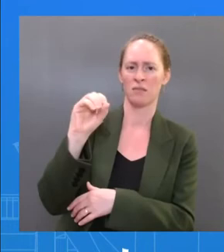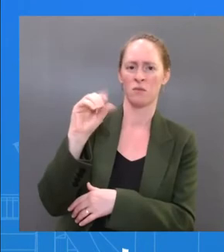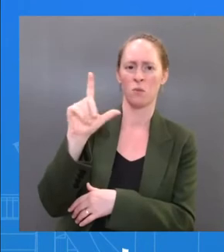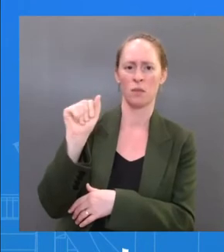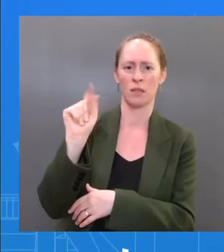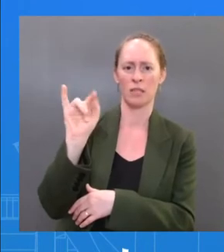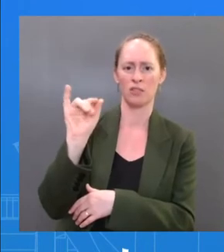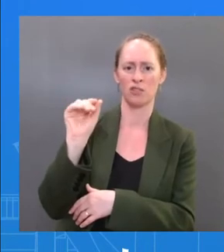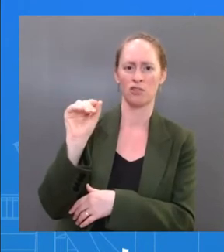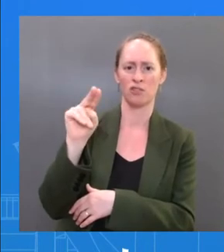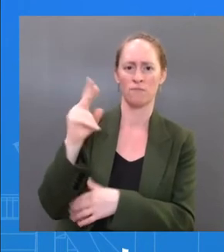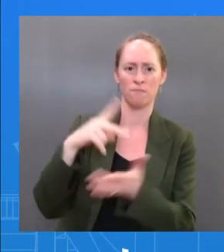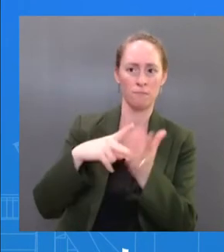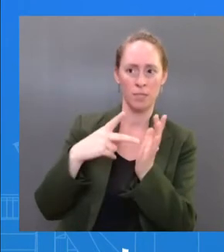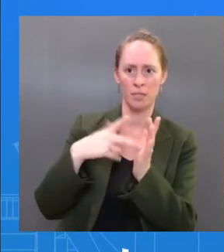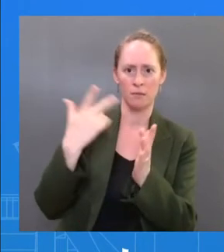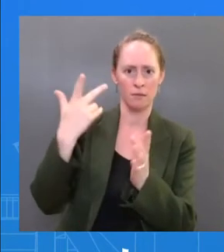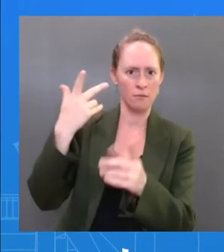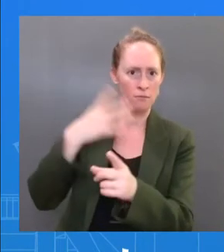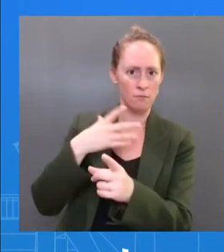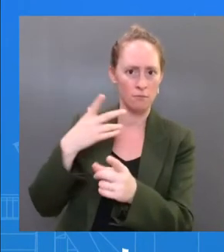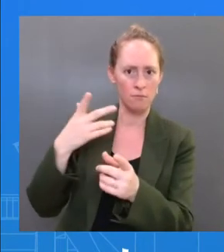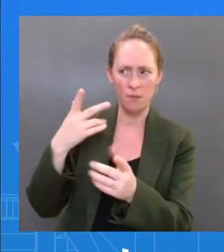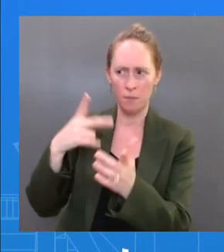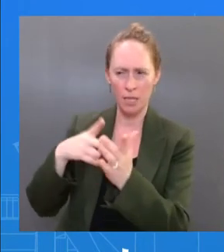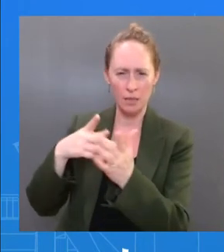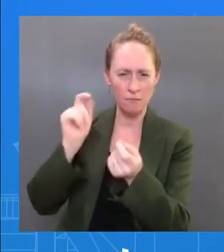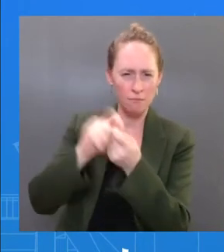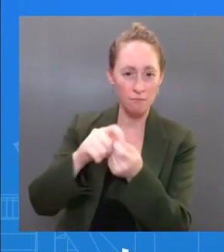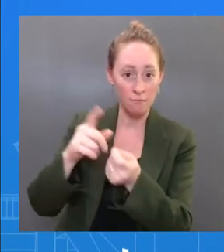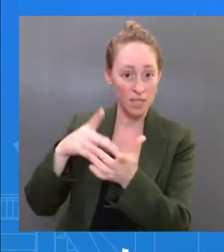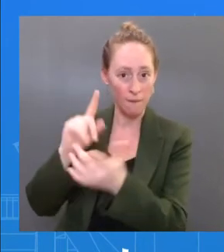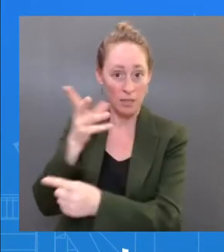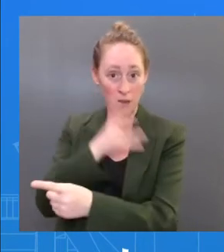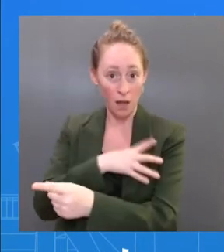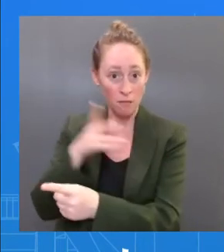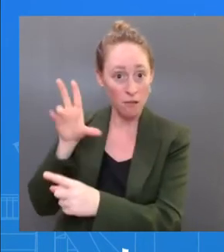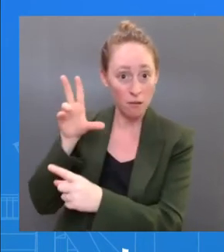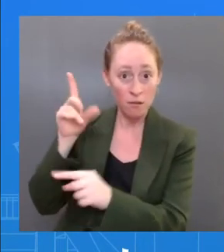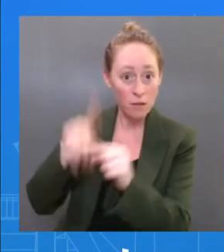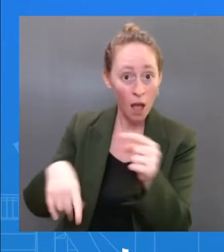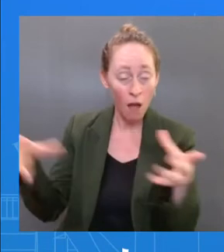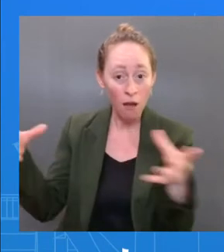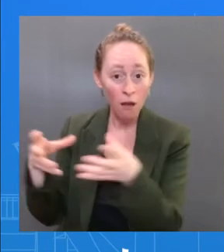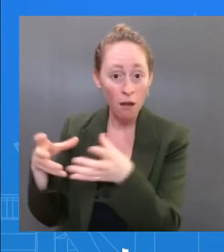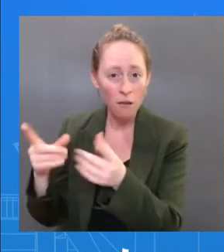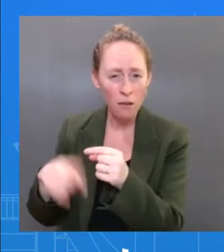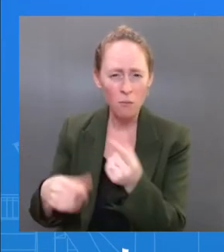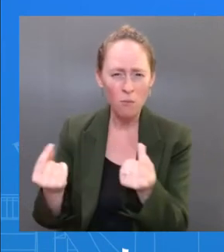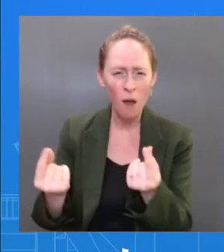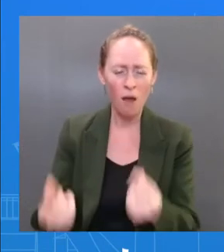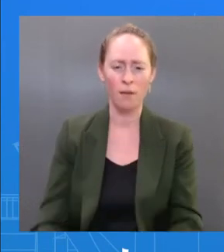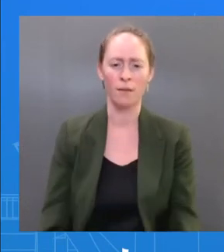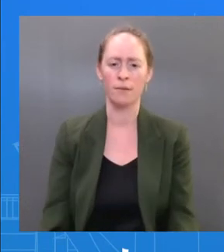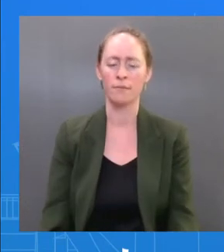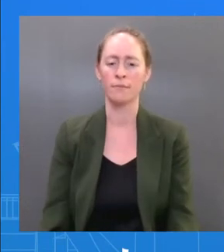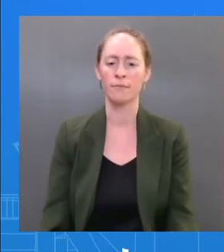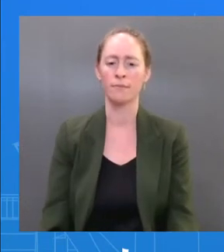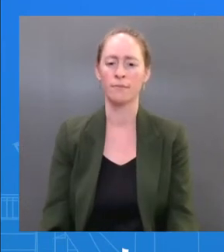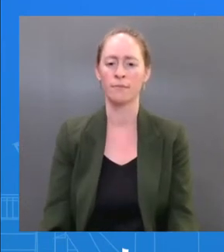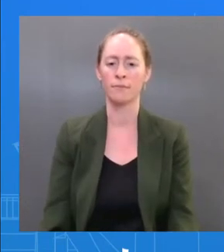So isolation — well, yeah. So just for everybody — they know, isolation is when you're positive and you're isolating. Quarantine is if you've been exposed.